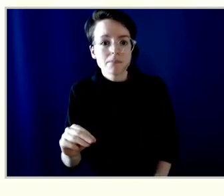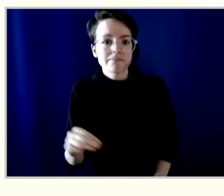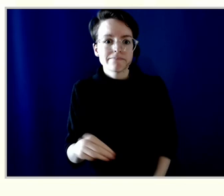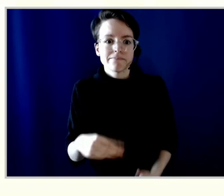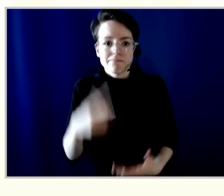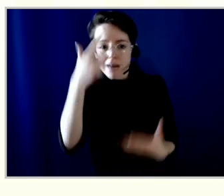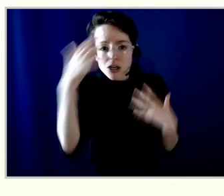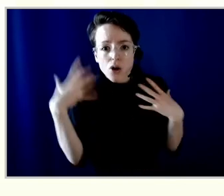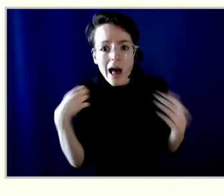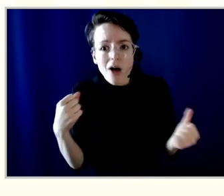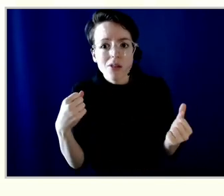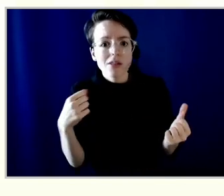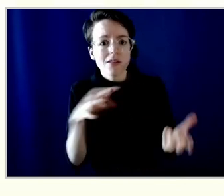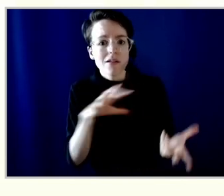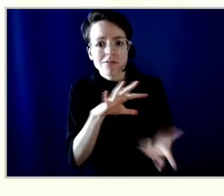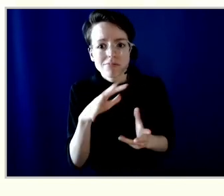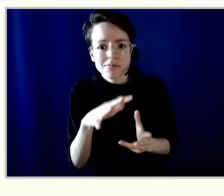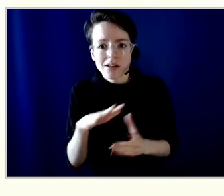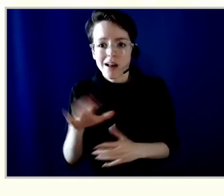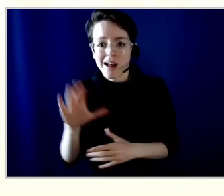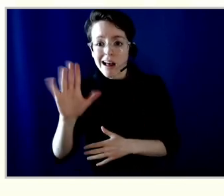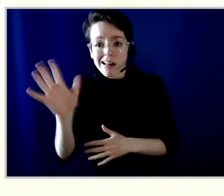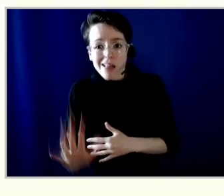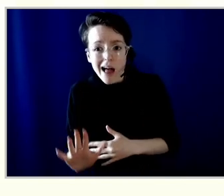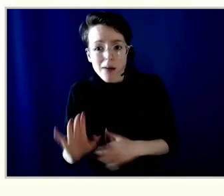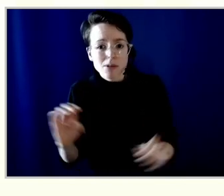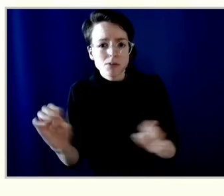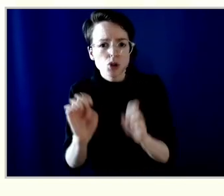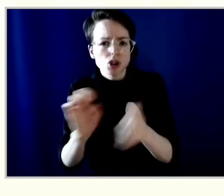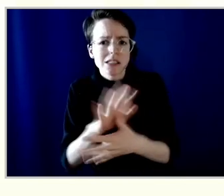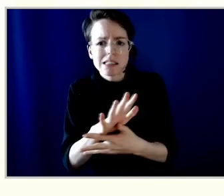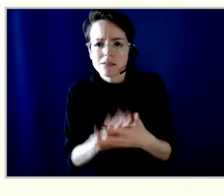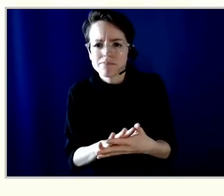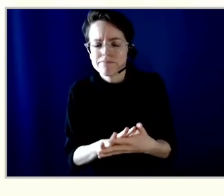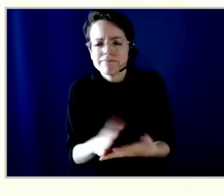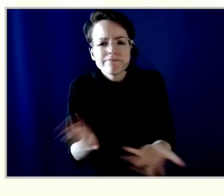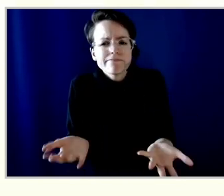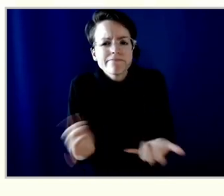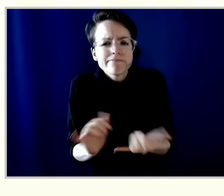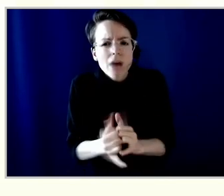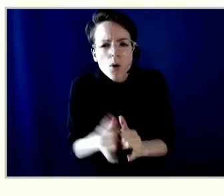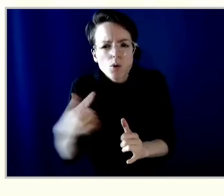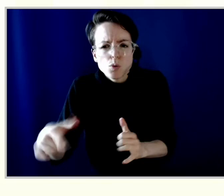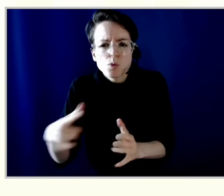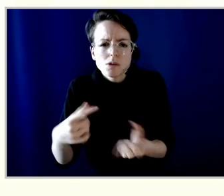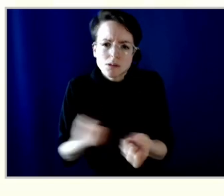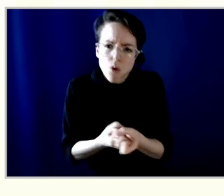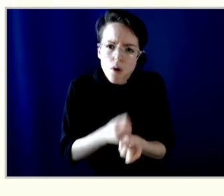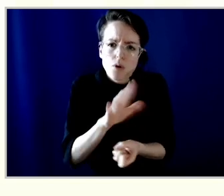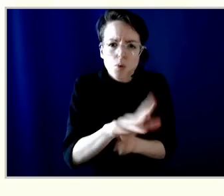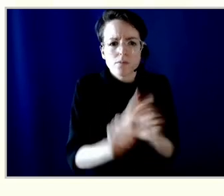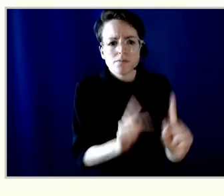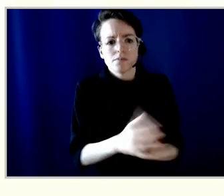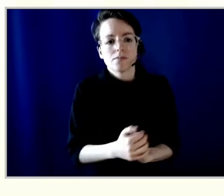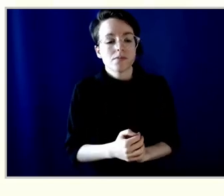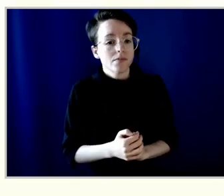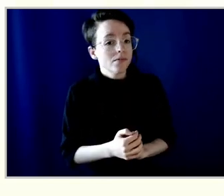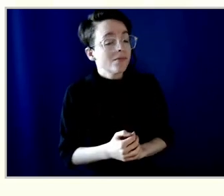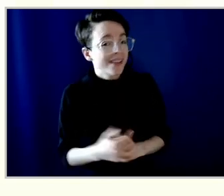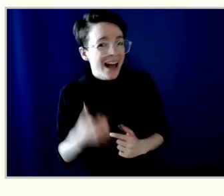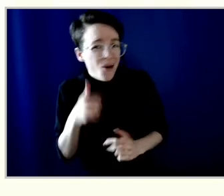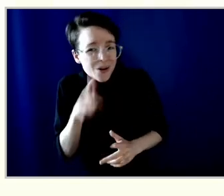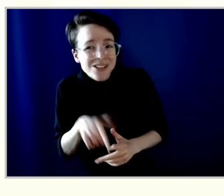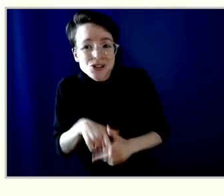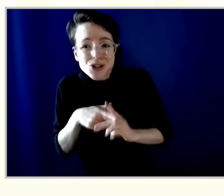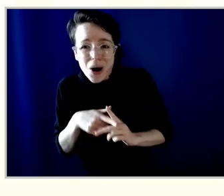Thanks for the question. So I will begin to answer and then I would really, if you know, for more details, you can look at our annual report where we